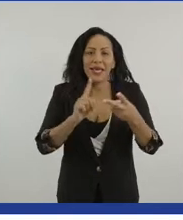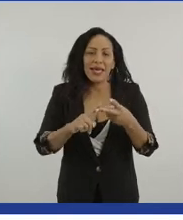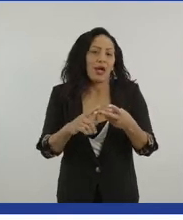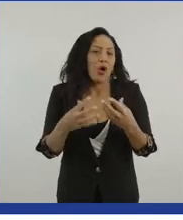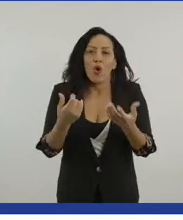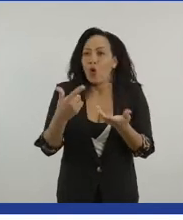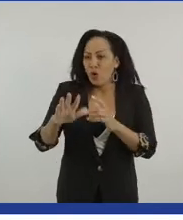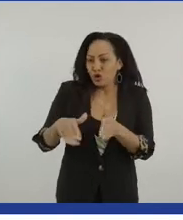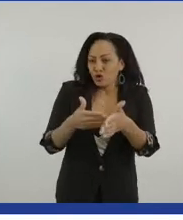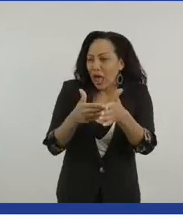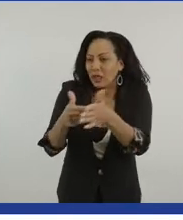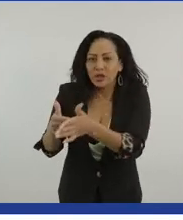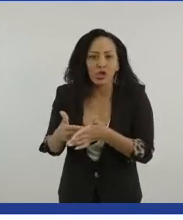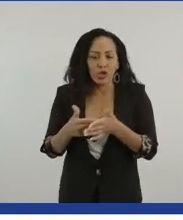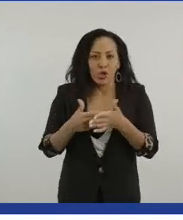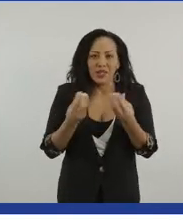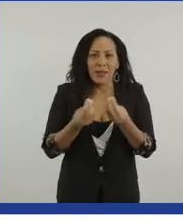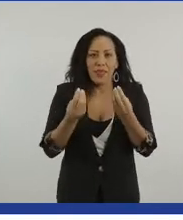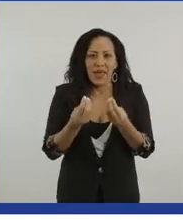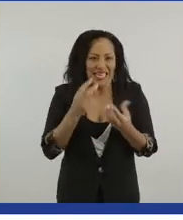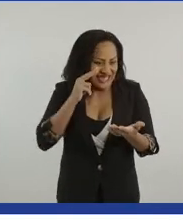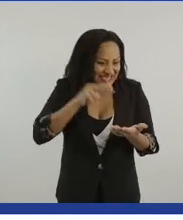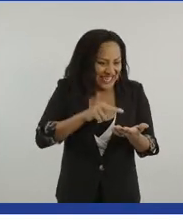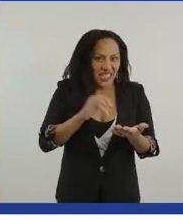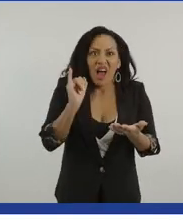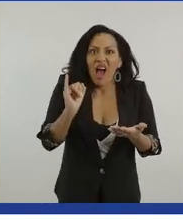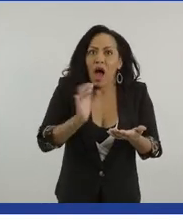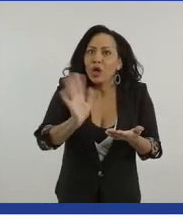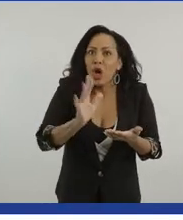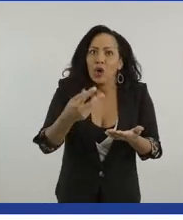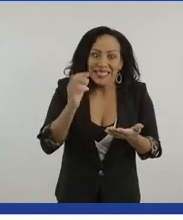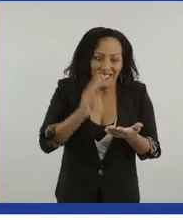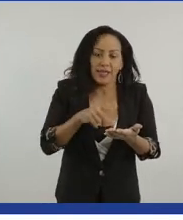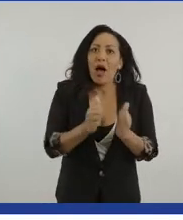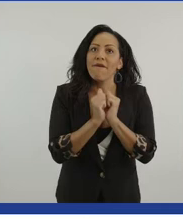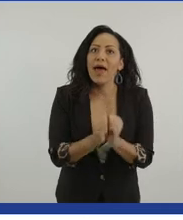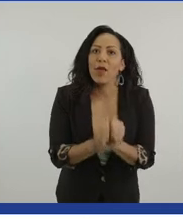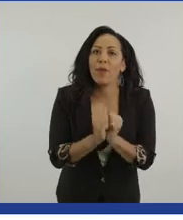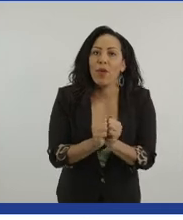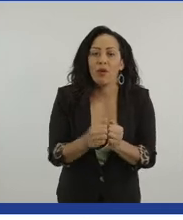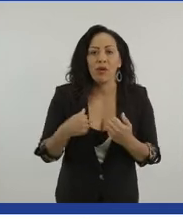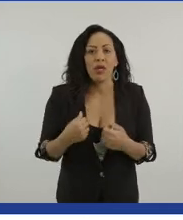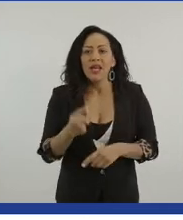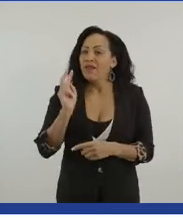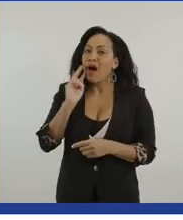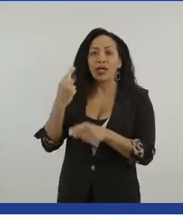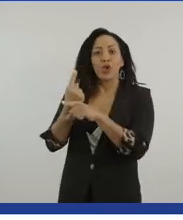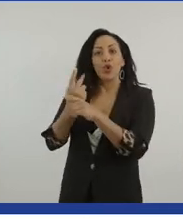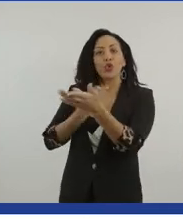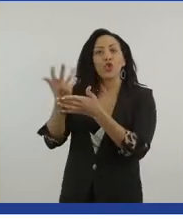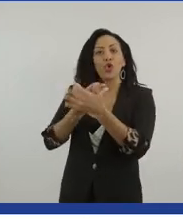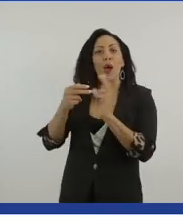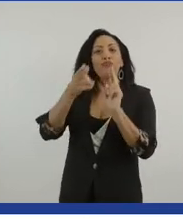should be seen as a resource and not a hindrance. I feel that when I talk to brands and businesses, I